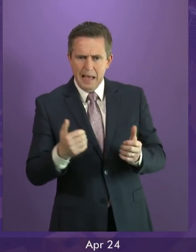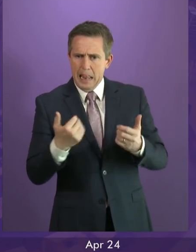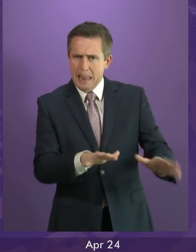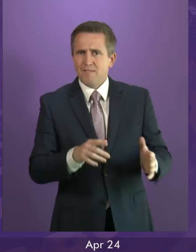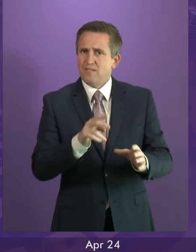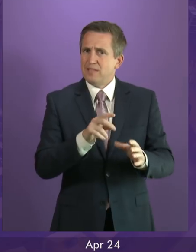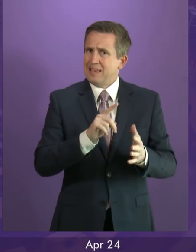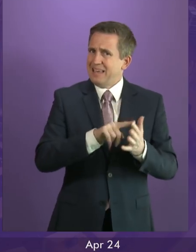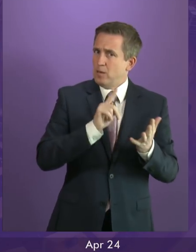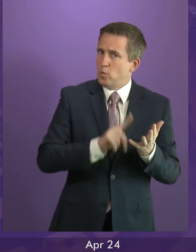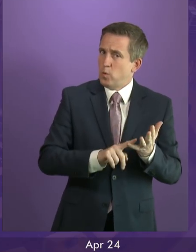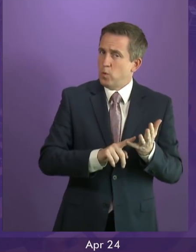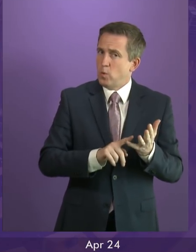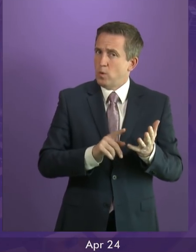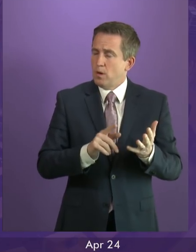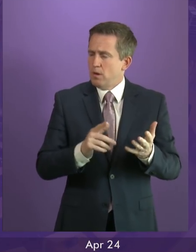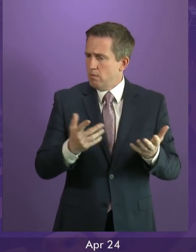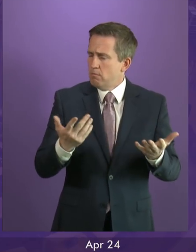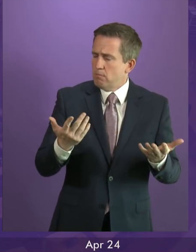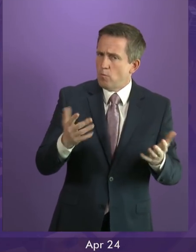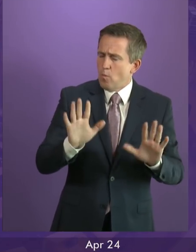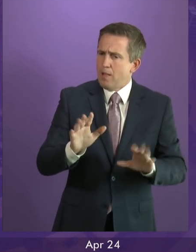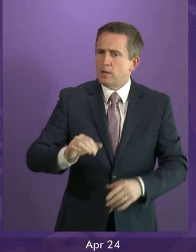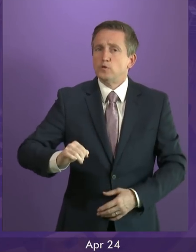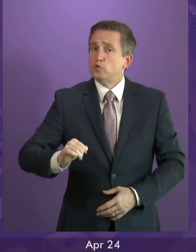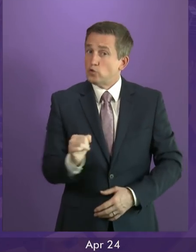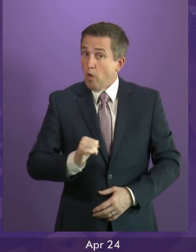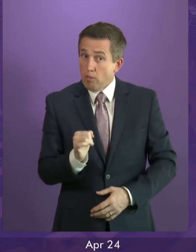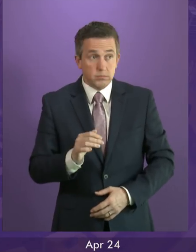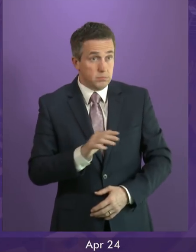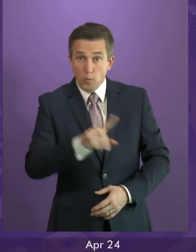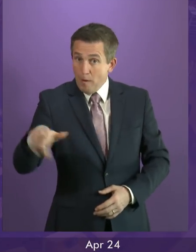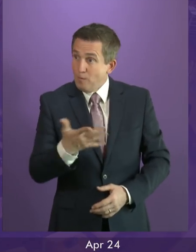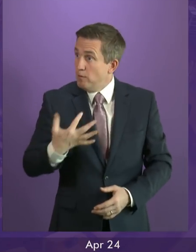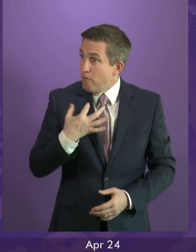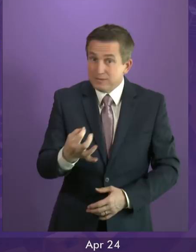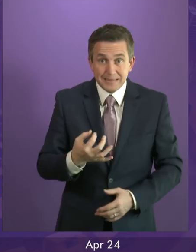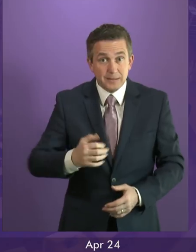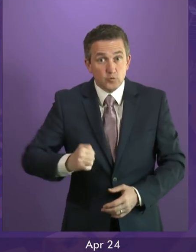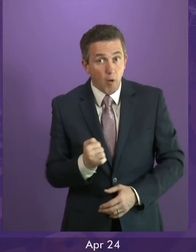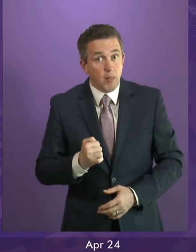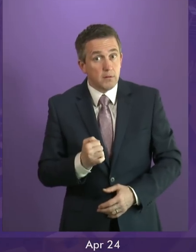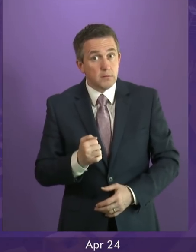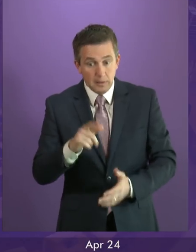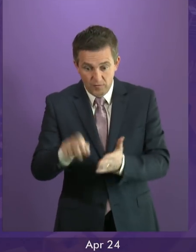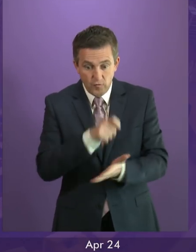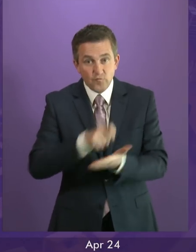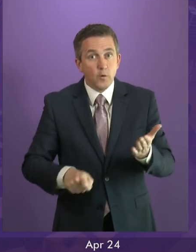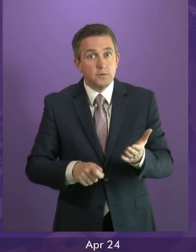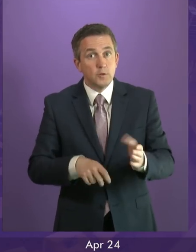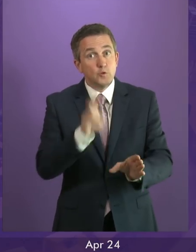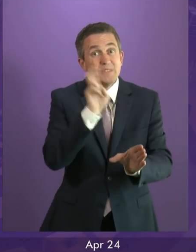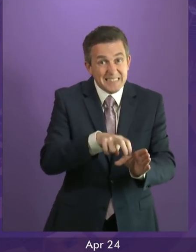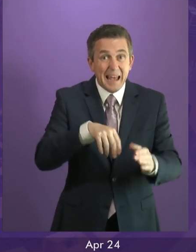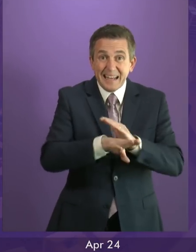of the country hasn't been implemented. The decision of Scotland, the country that all of us are here to represent in this parliament, was to remain in the EU.